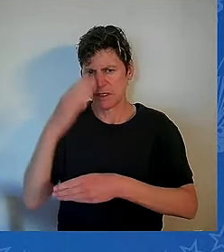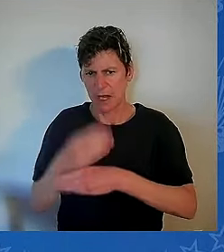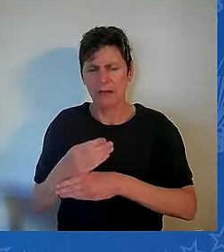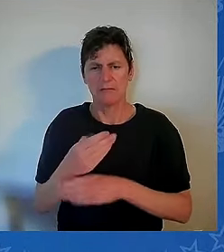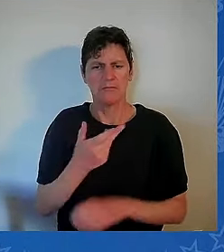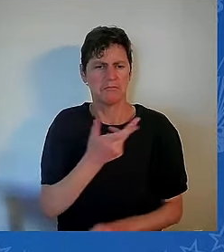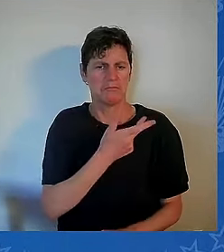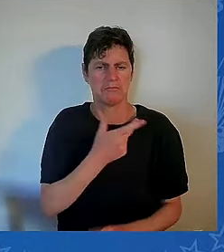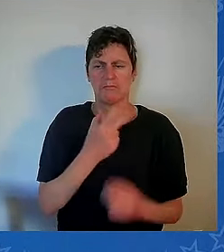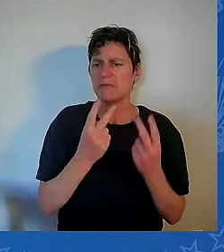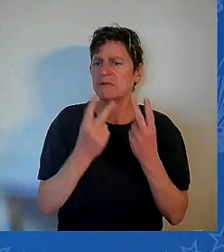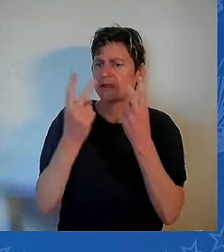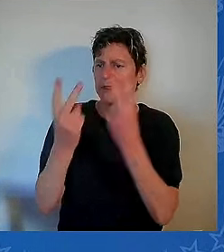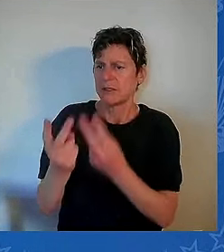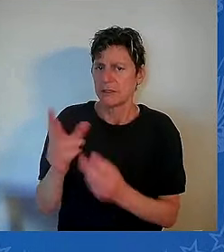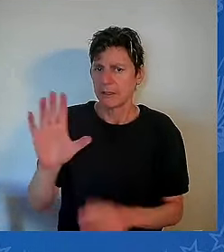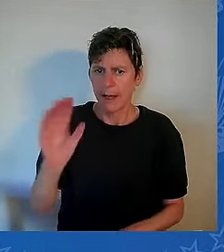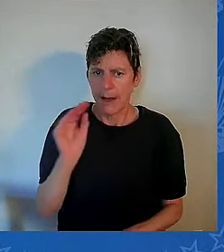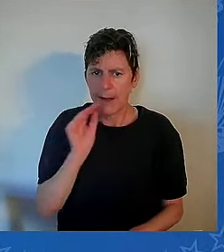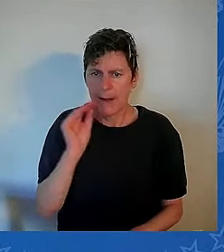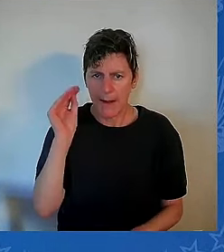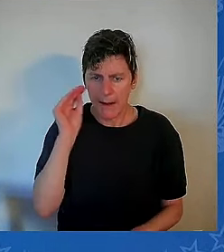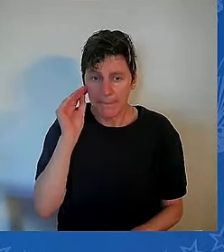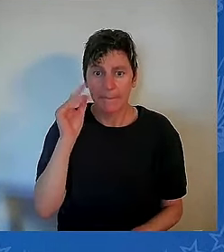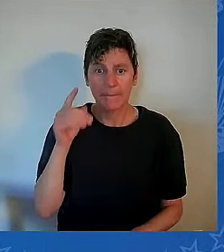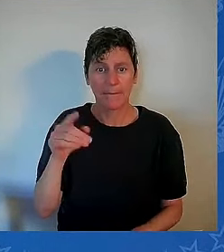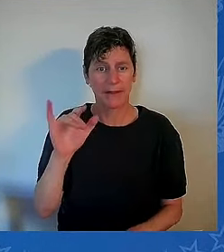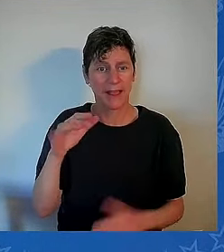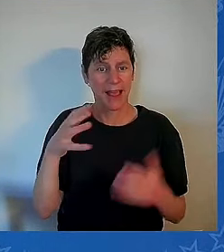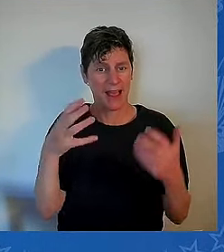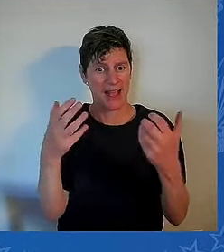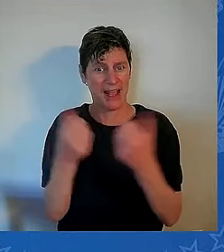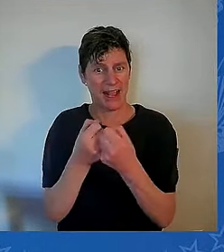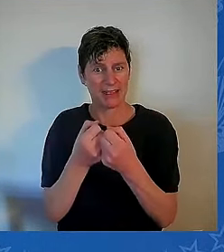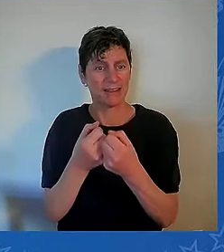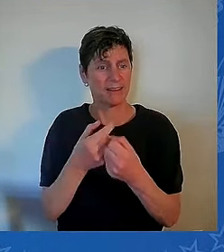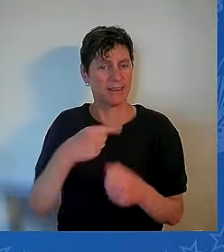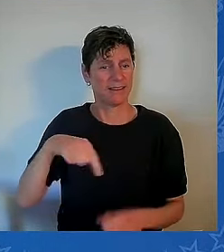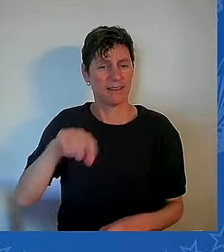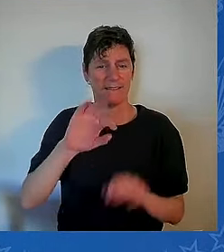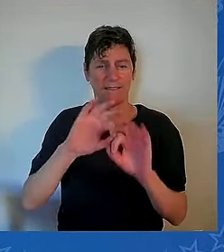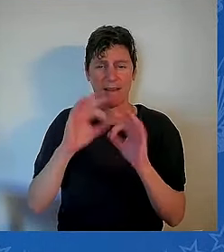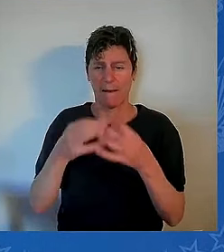having lost my wife and daughter and my boys barely making it.